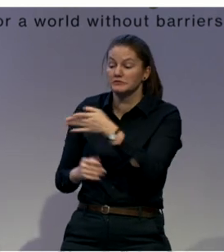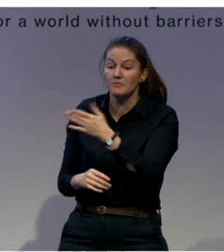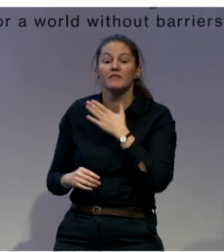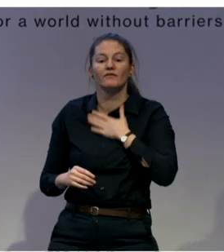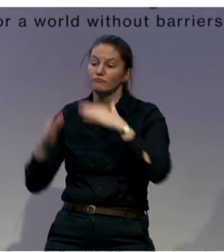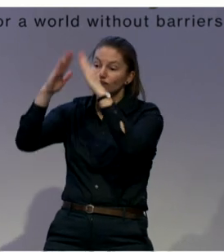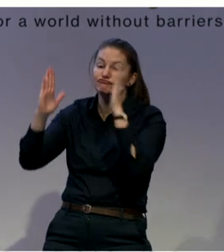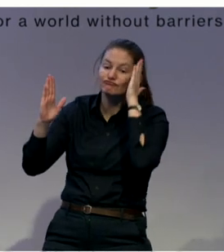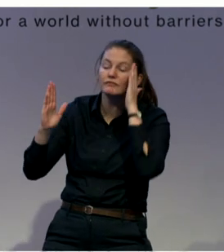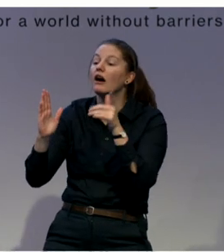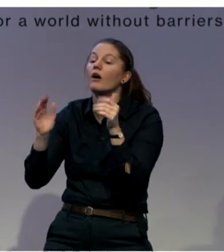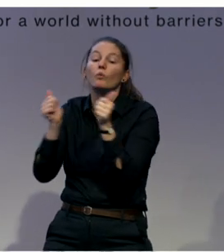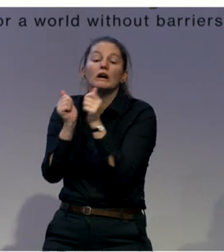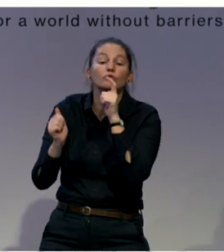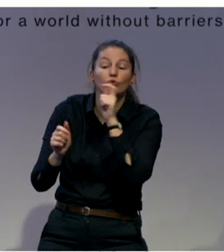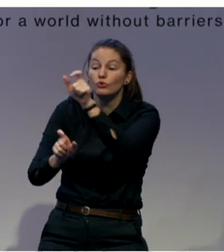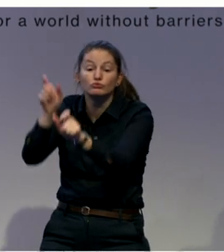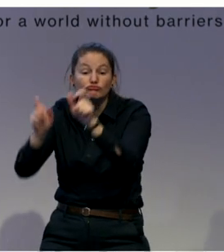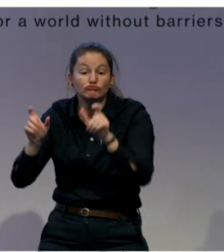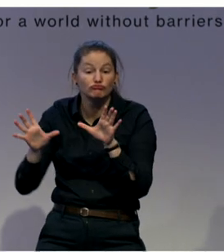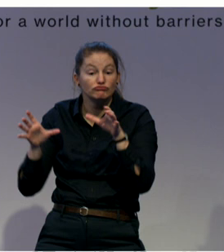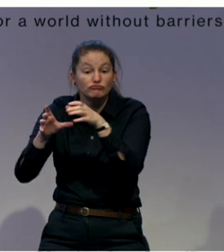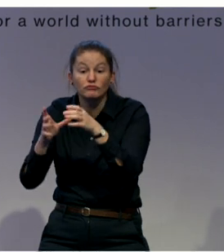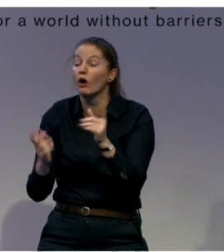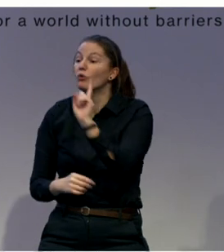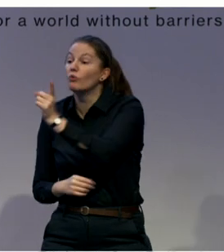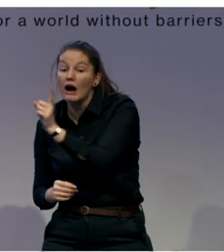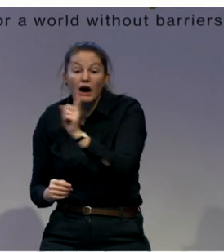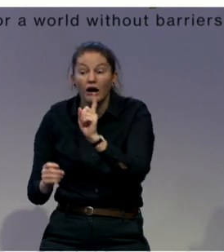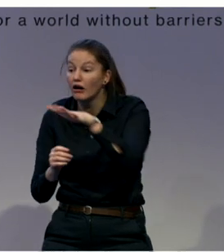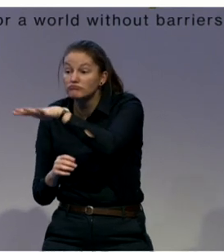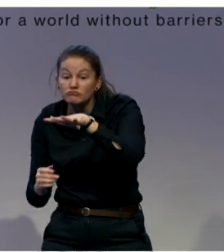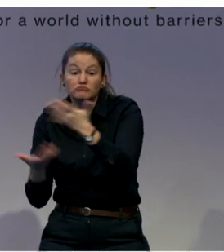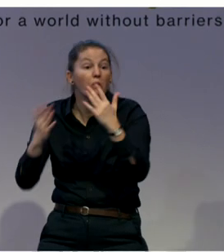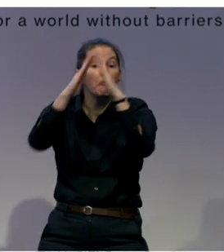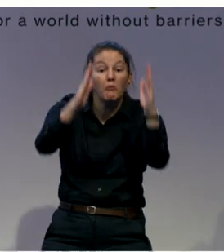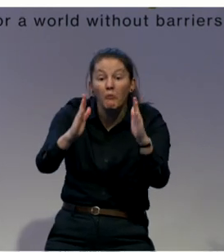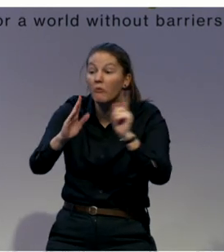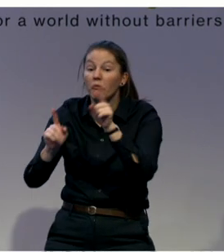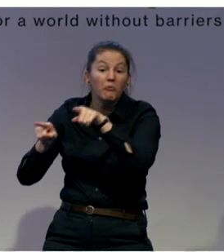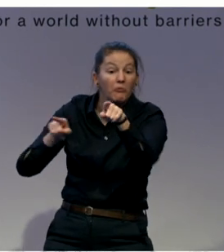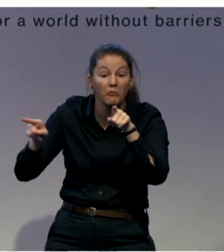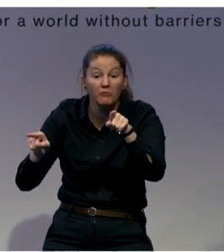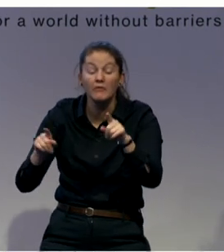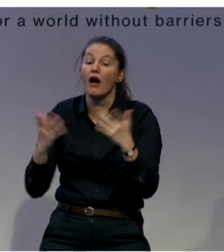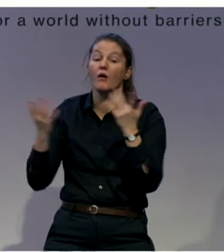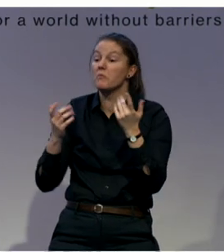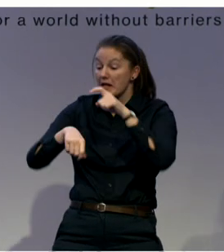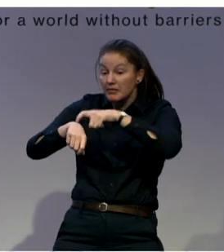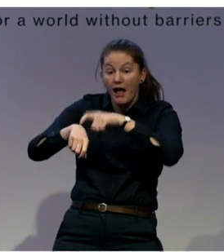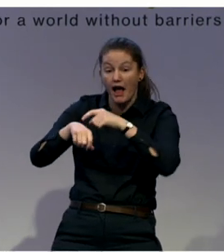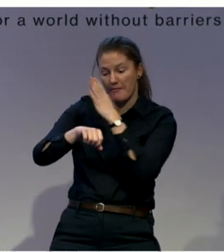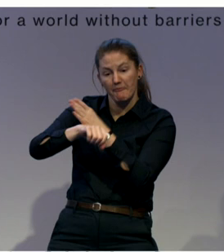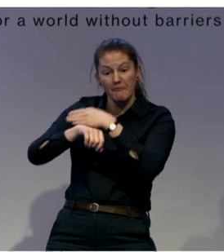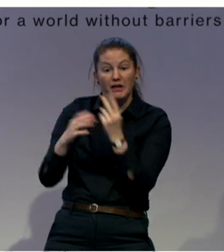to live? Also, when do I want to wake up? Maybe do I want to wake up? Do I want to go to school? And